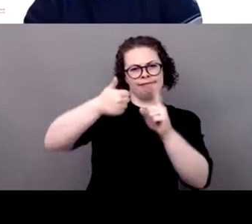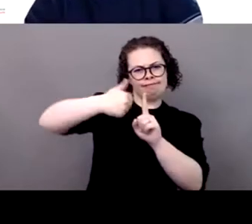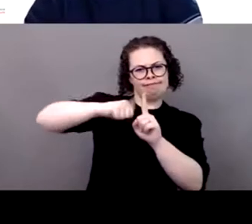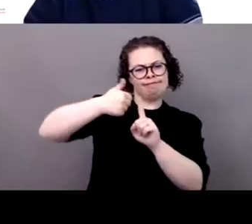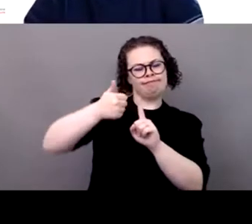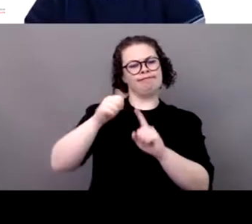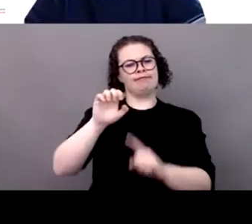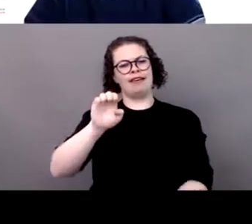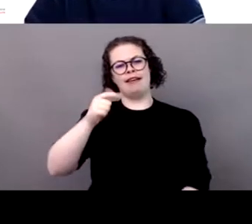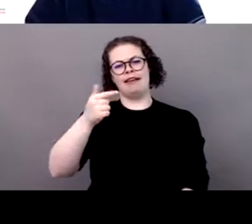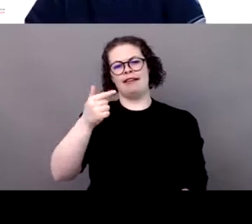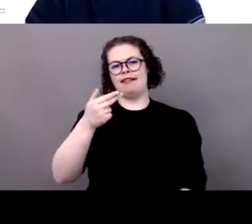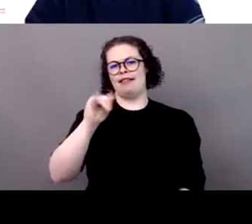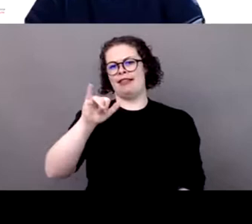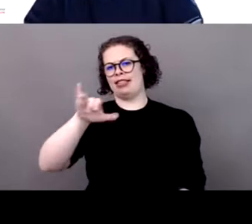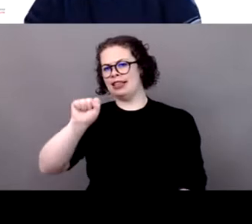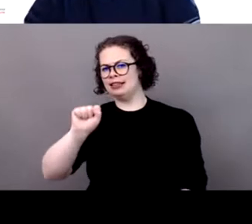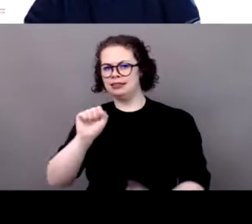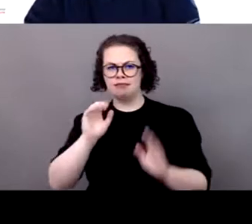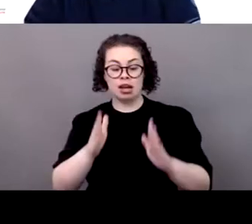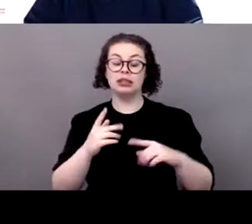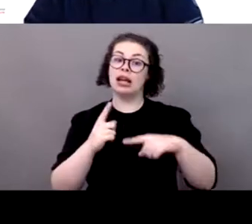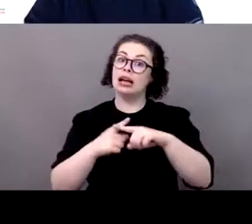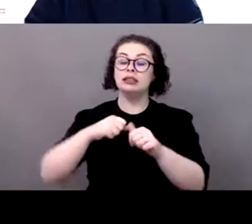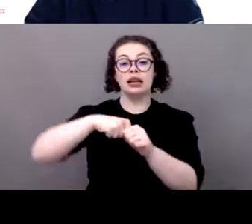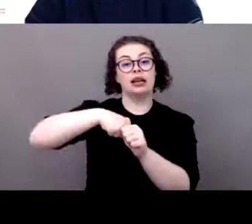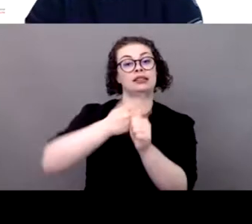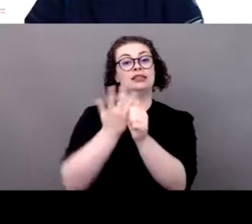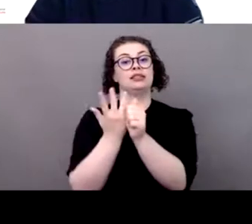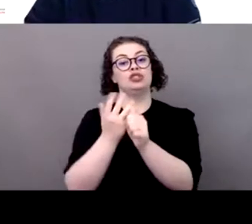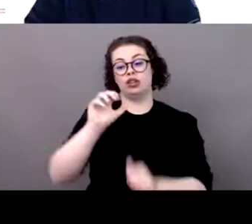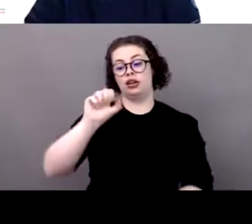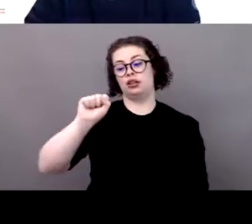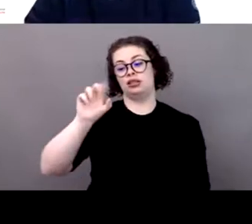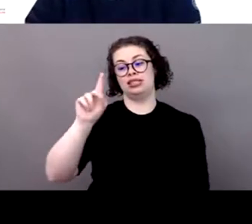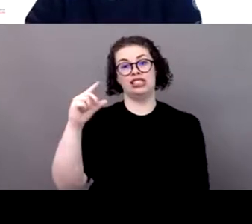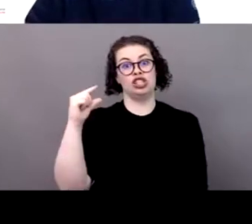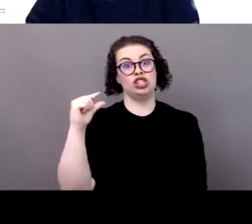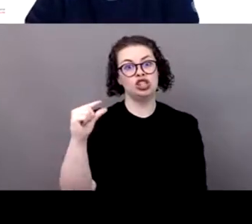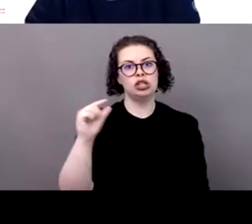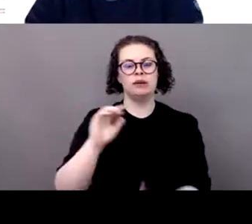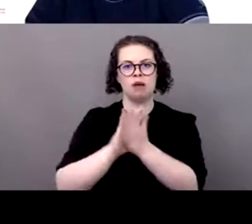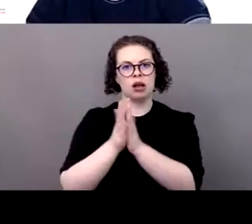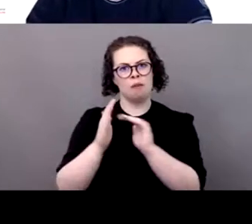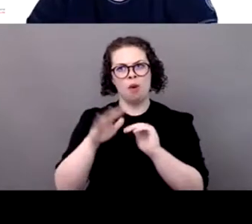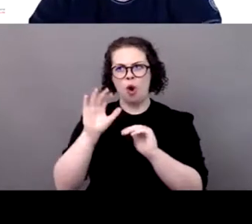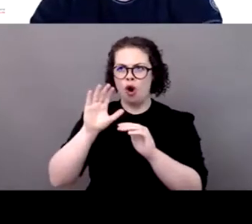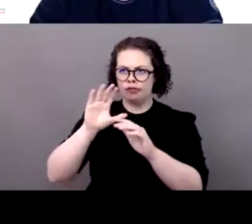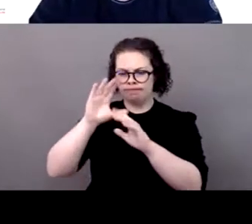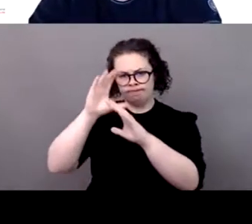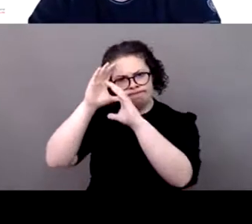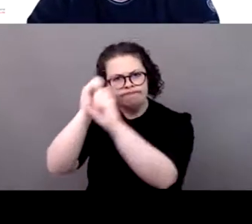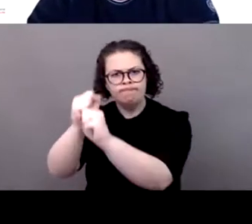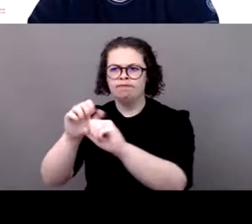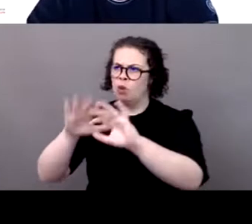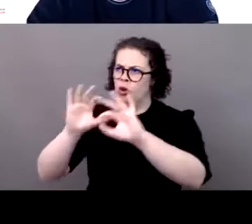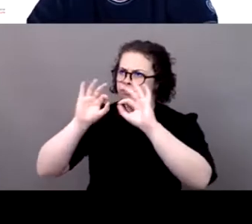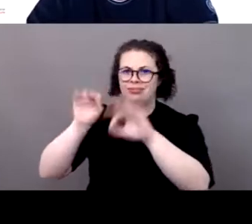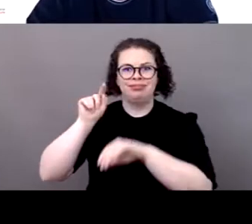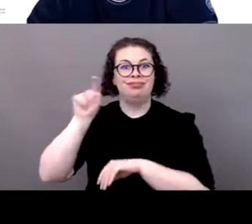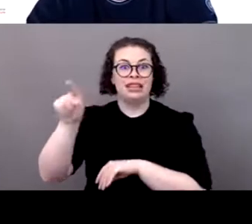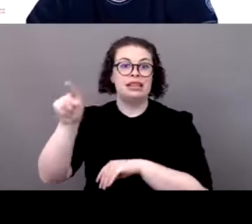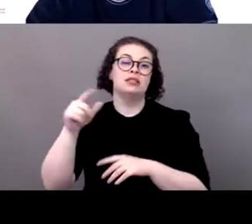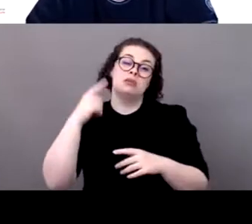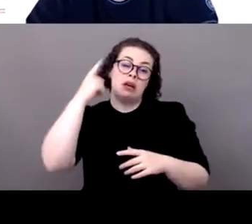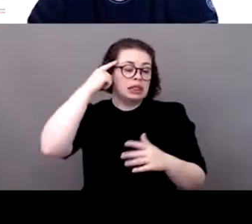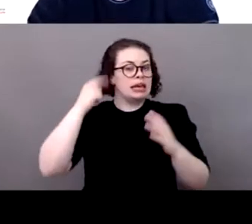translate the sustainable development goals into the own activity or build own models. So maybe that's something to bring to